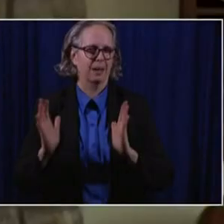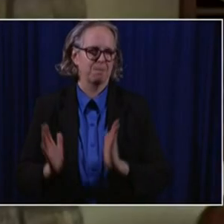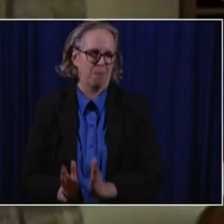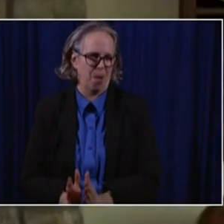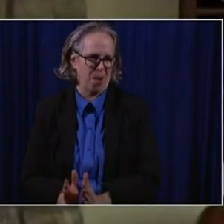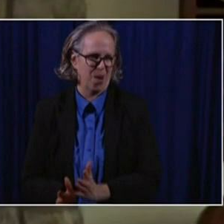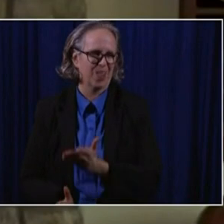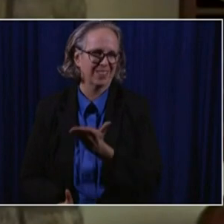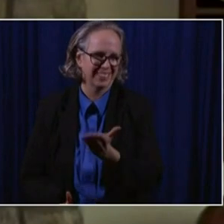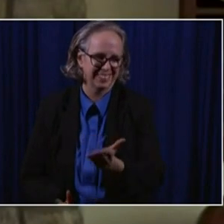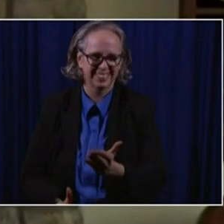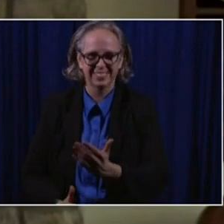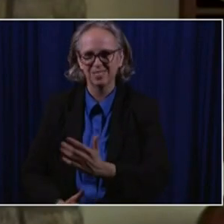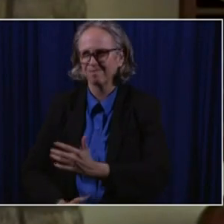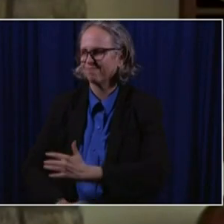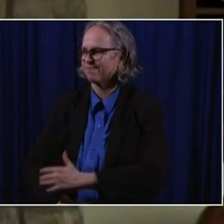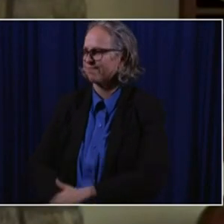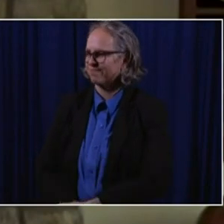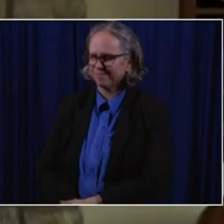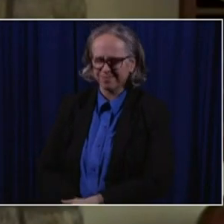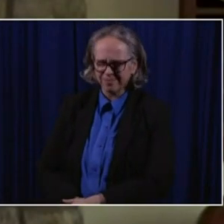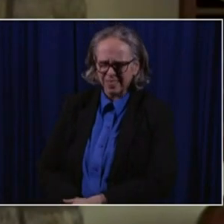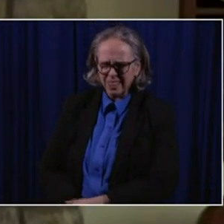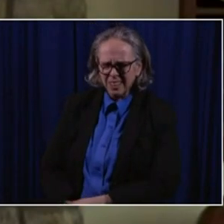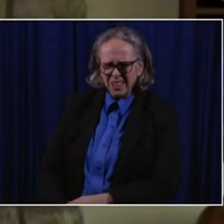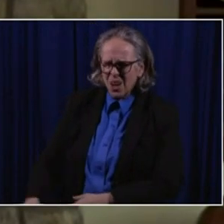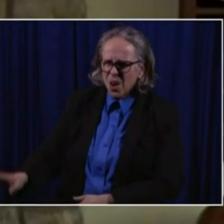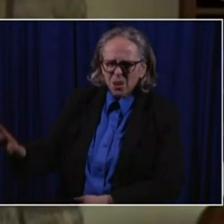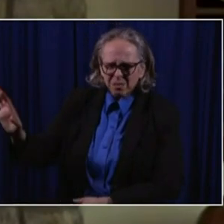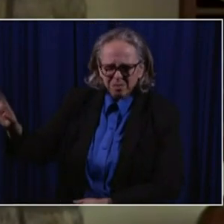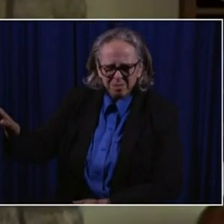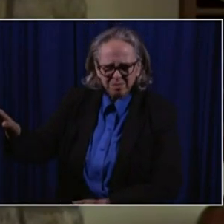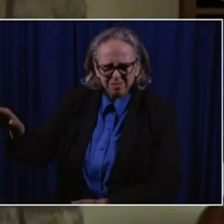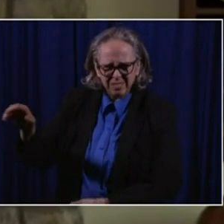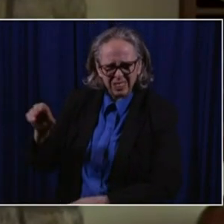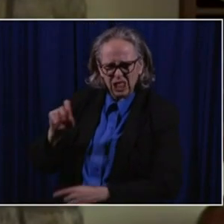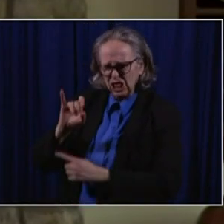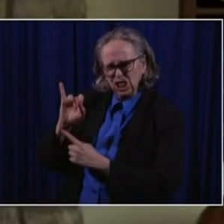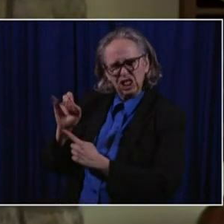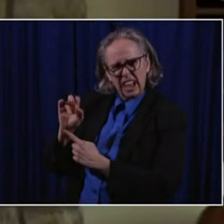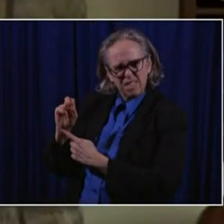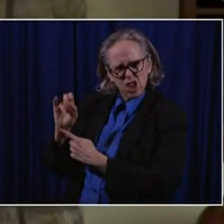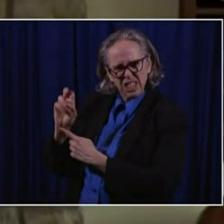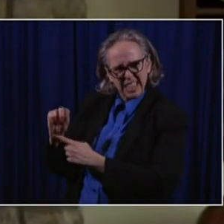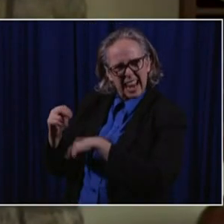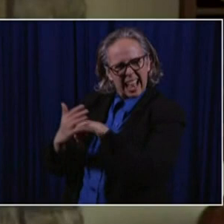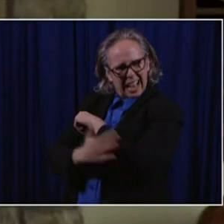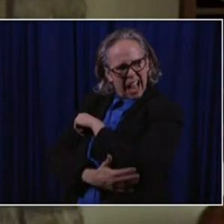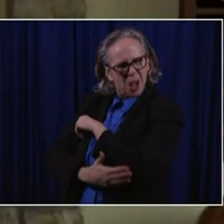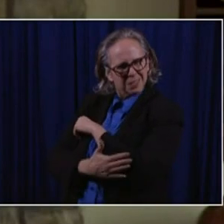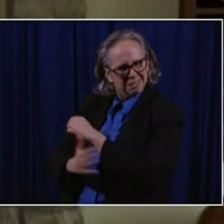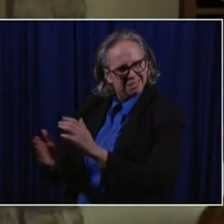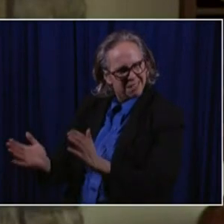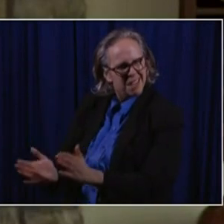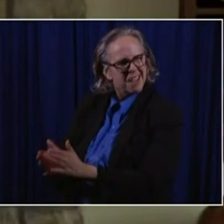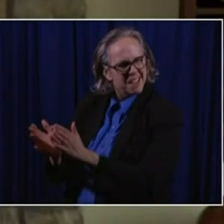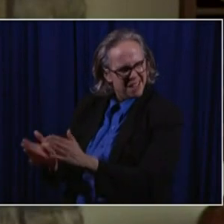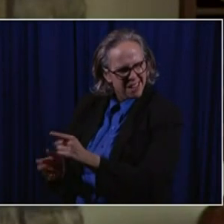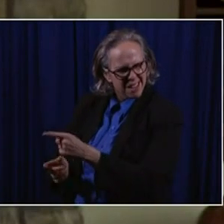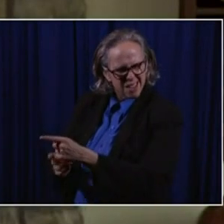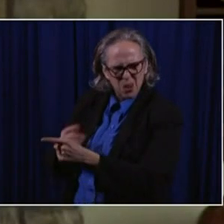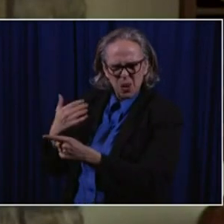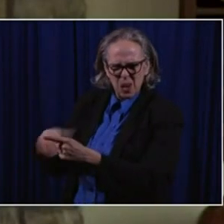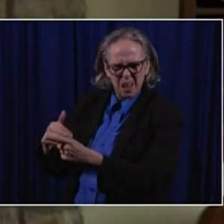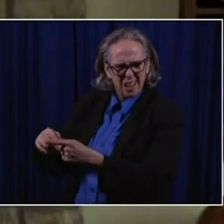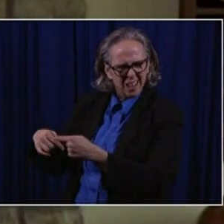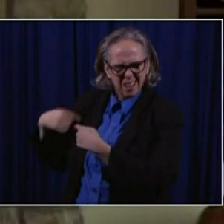And this was late coming to Jefferson County and really you're, you're part of the state, uh, didn't get really that much in the spring,